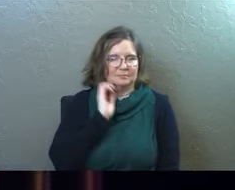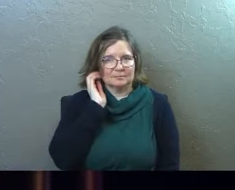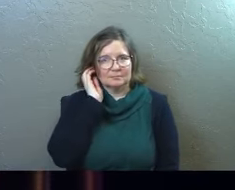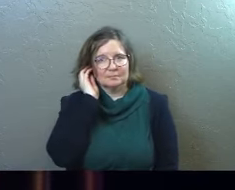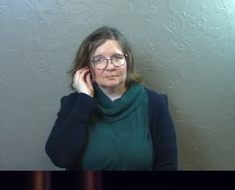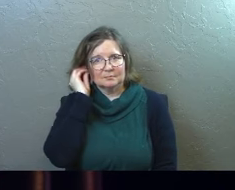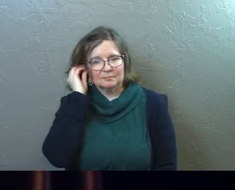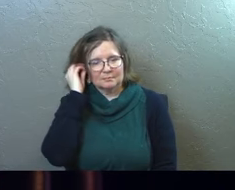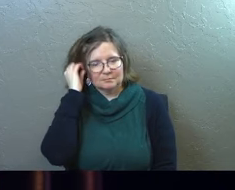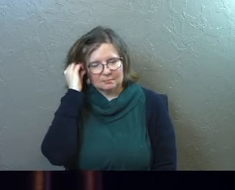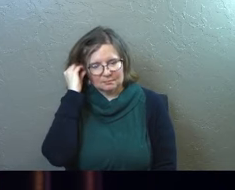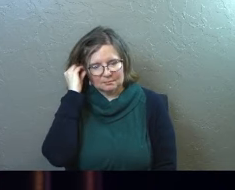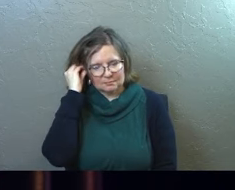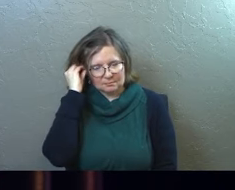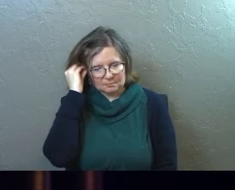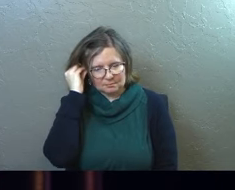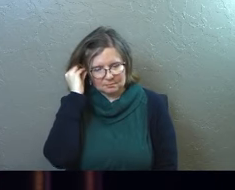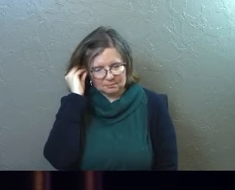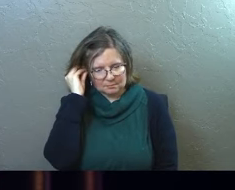We just stay where we are at.